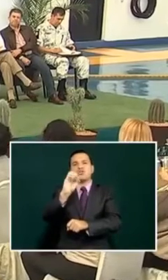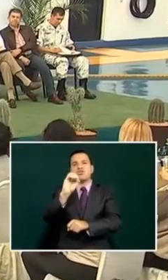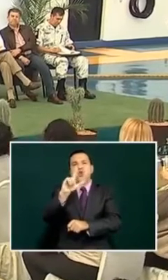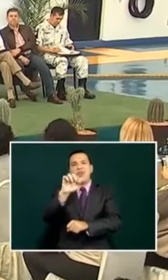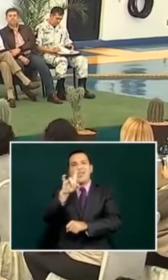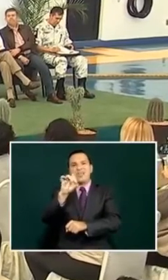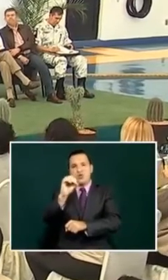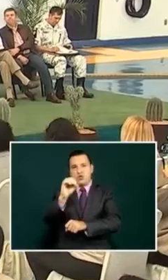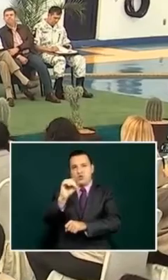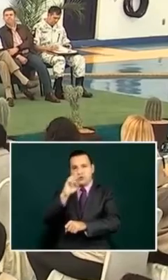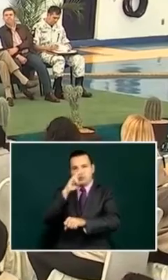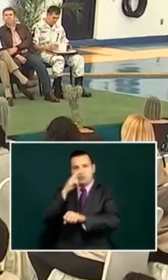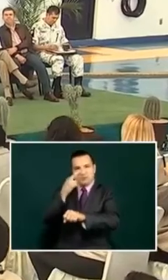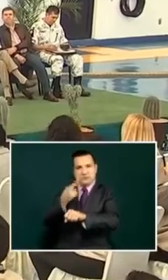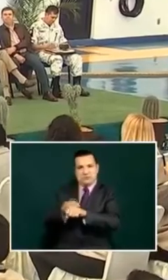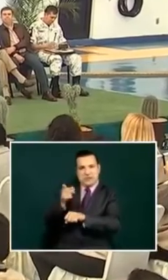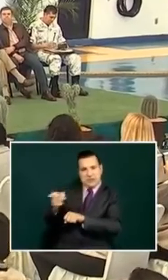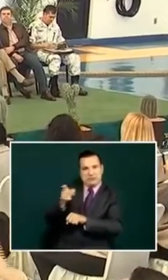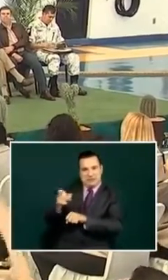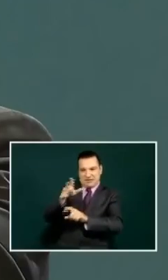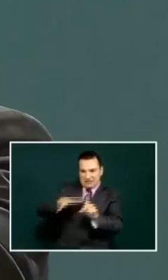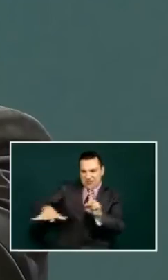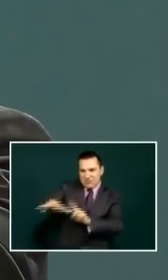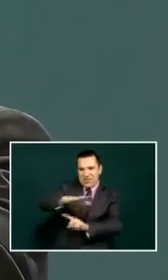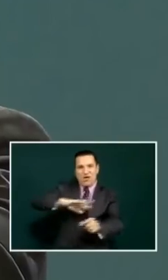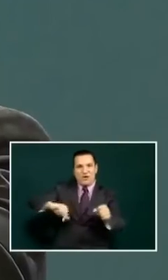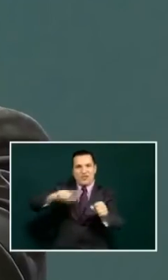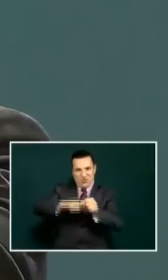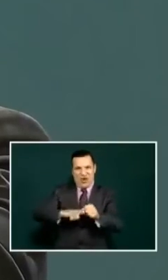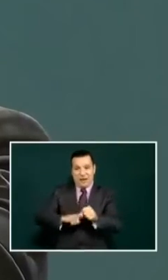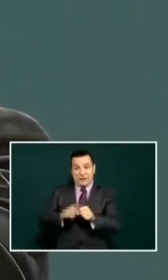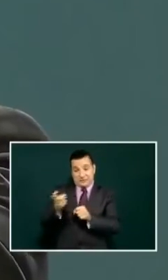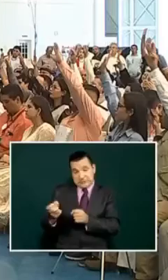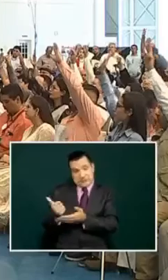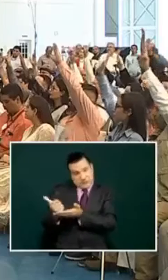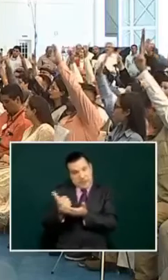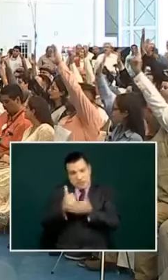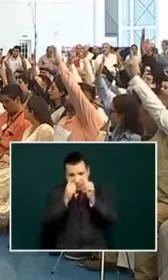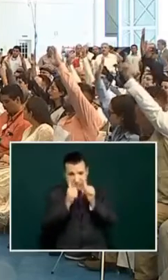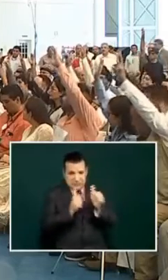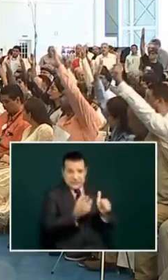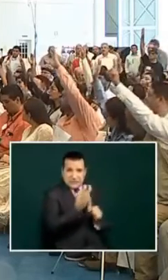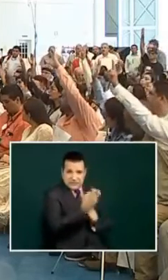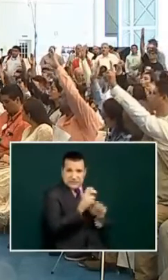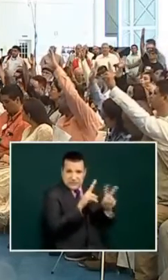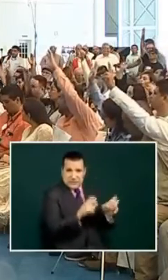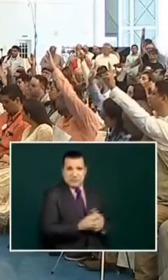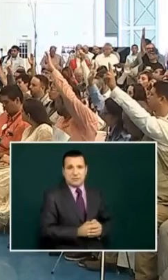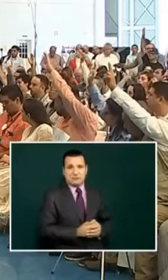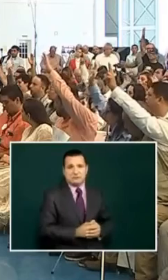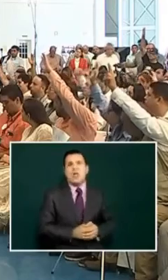secretary of environment to attend this matter specifically